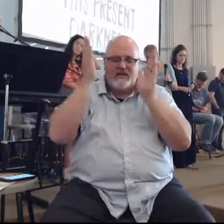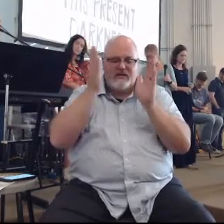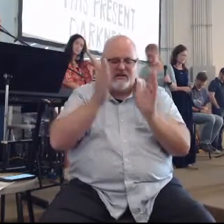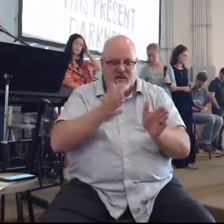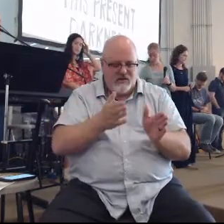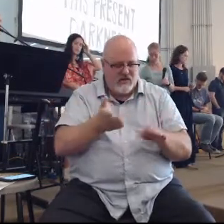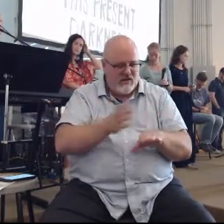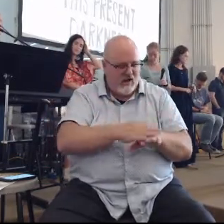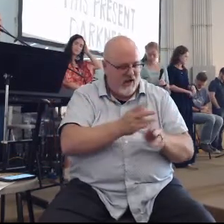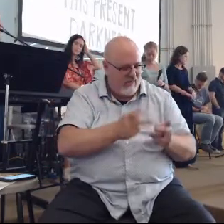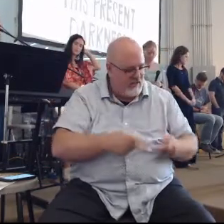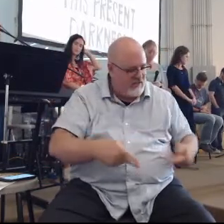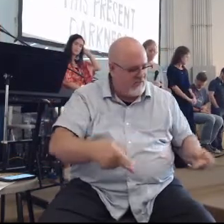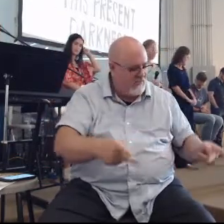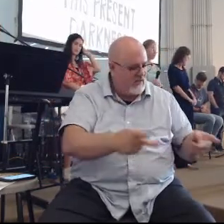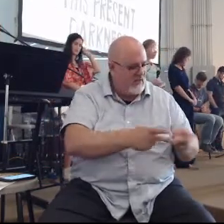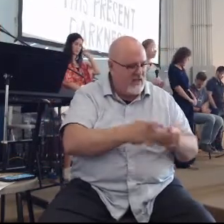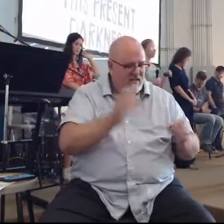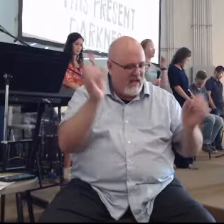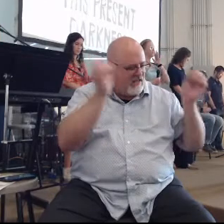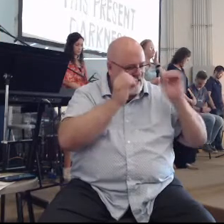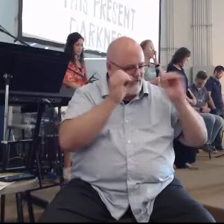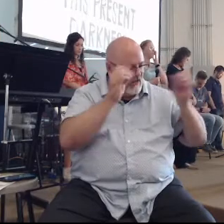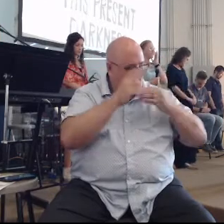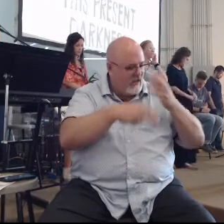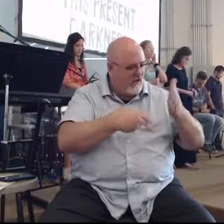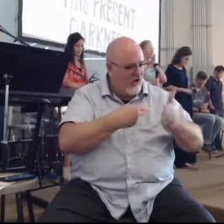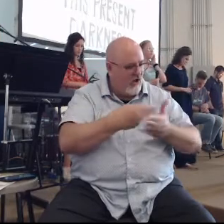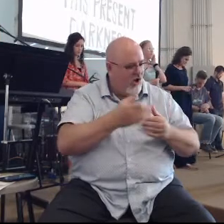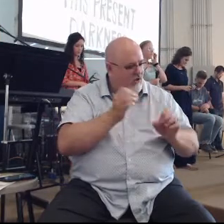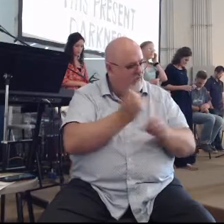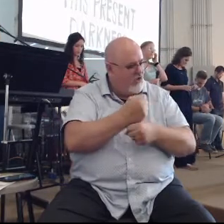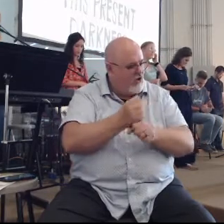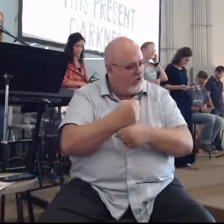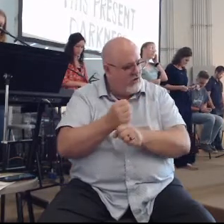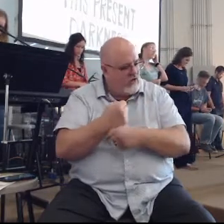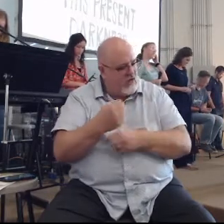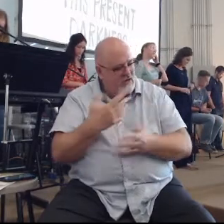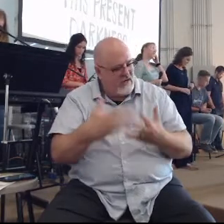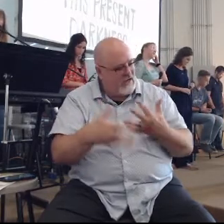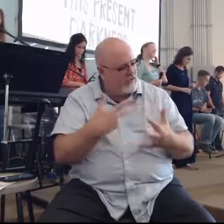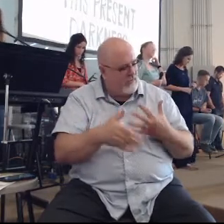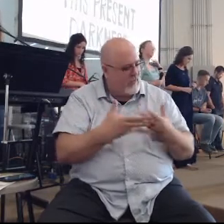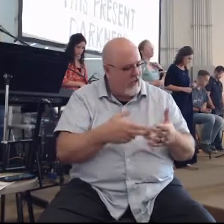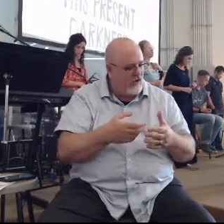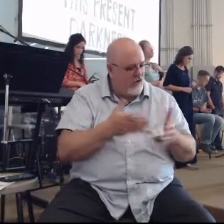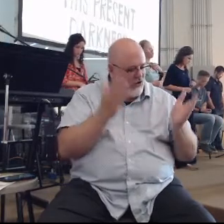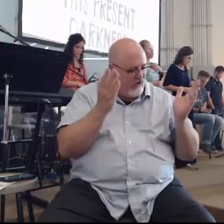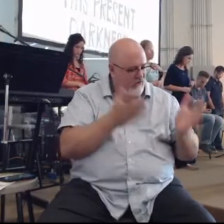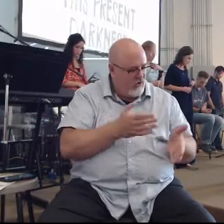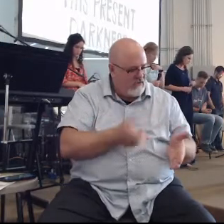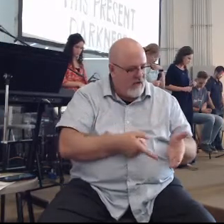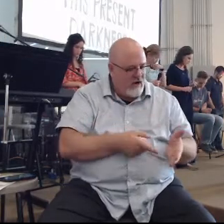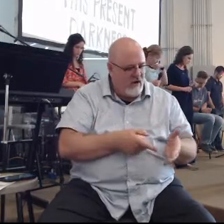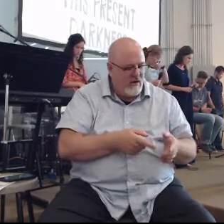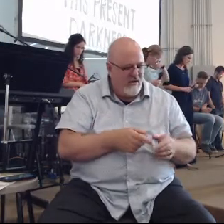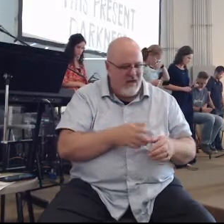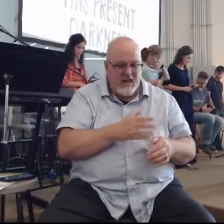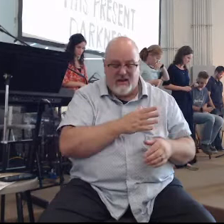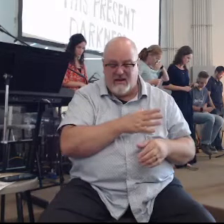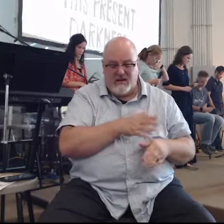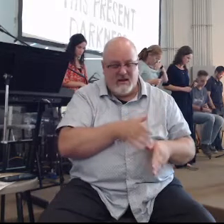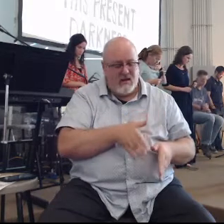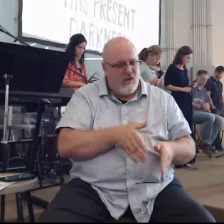place as if nothing else in all of your creation mattered to you. May we never take for granted